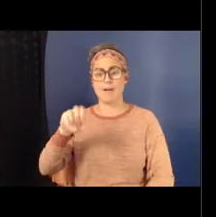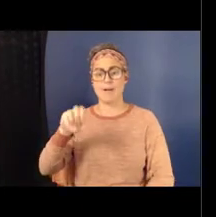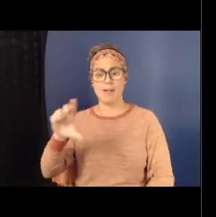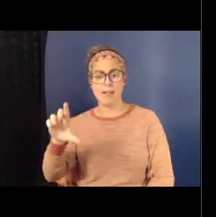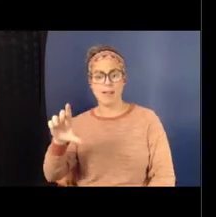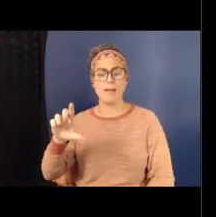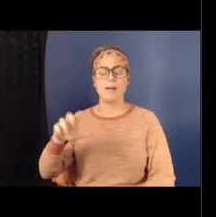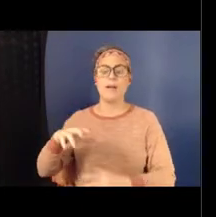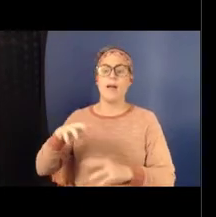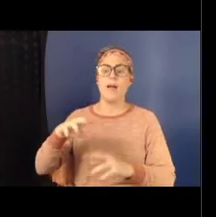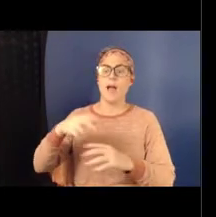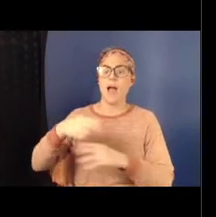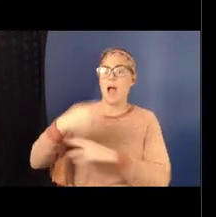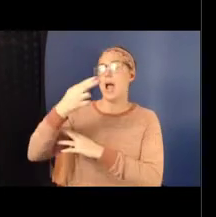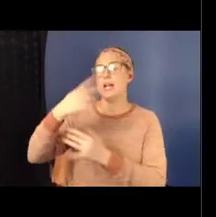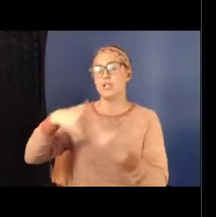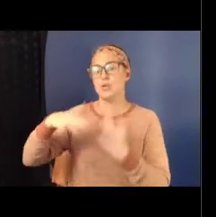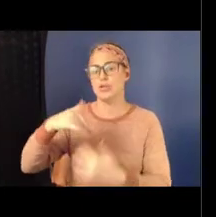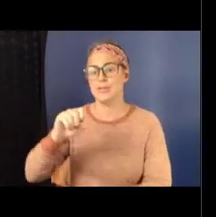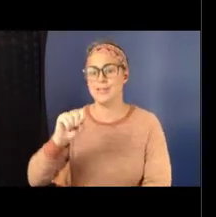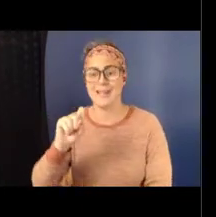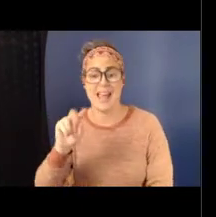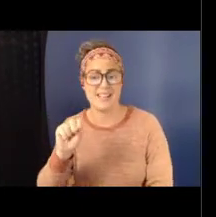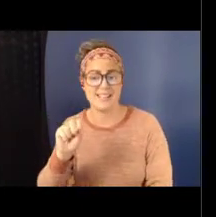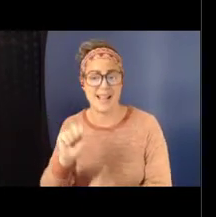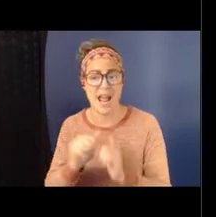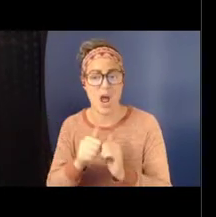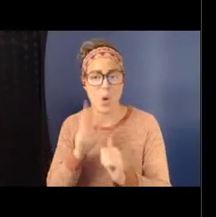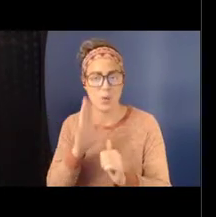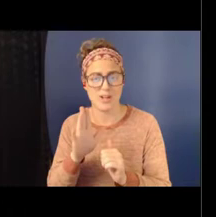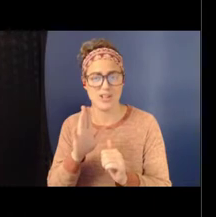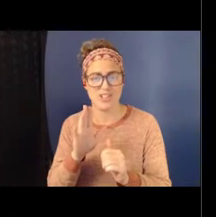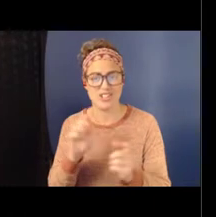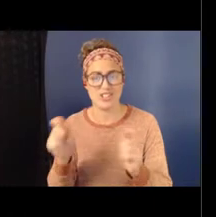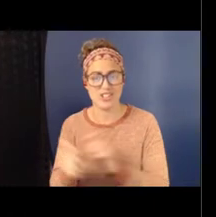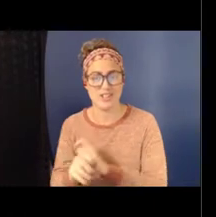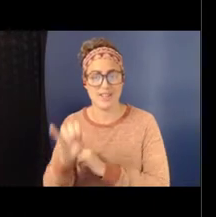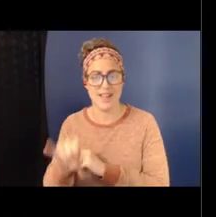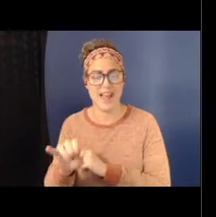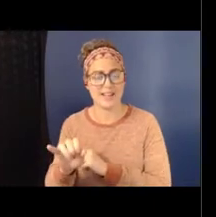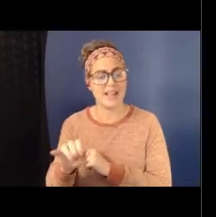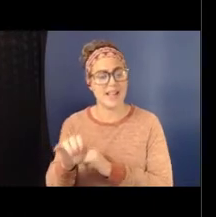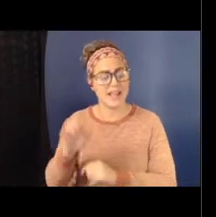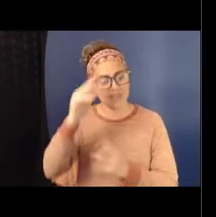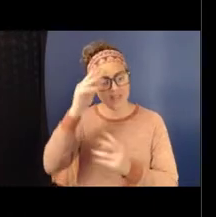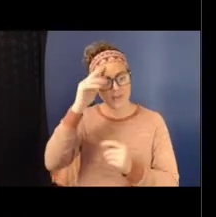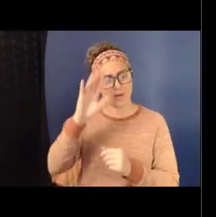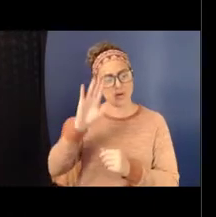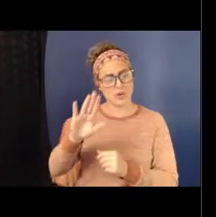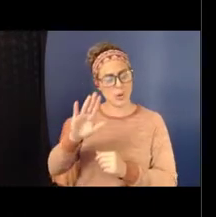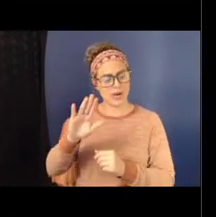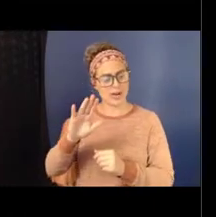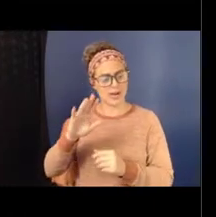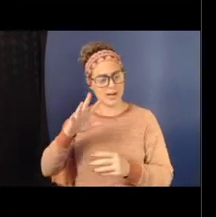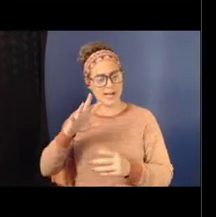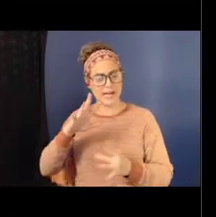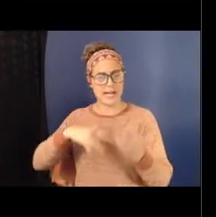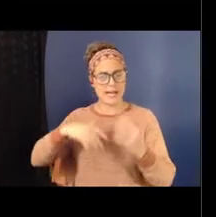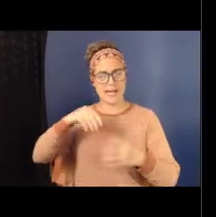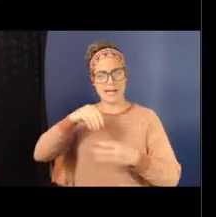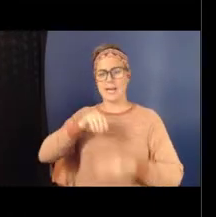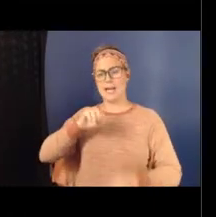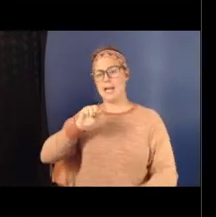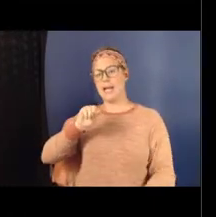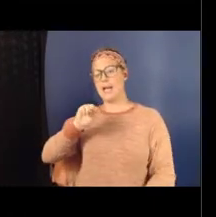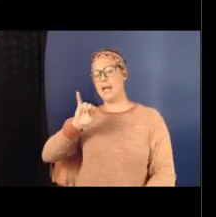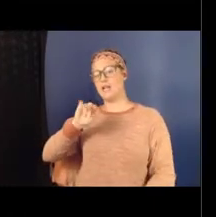shift that? It has to be sufficient dosage. We have to think about interpersonal skills and healthy relationships. We've done